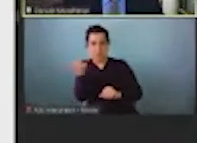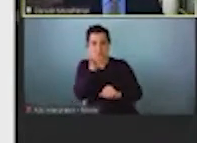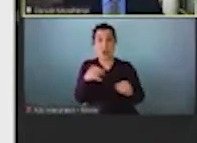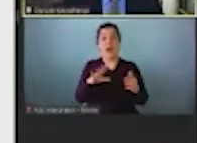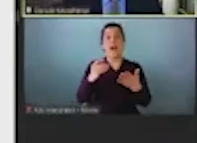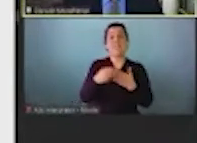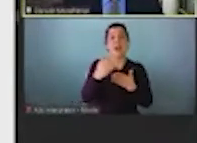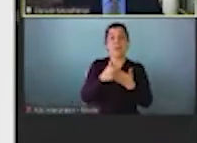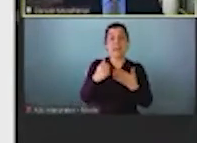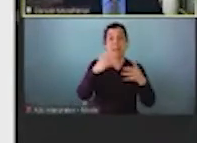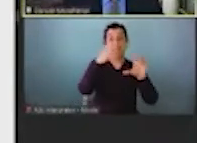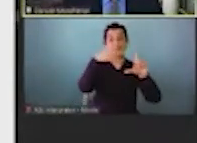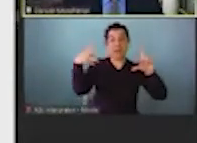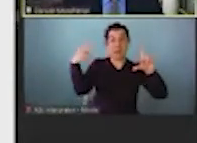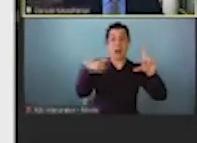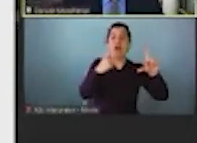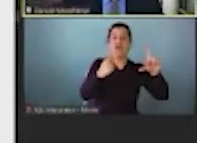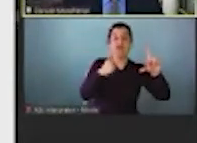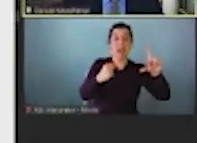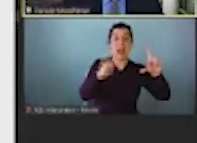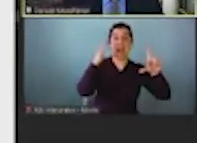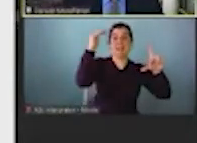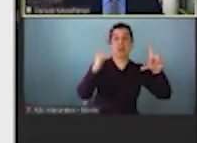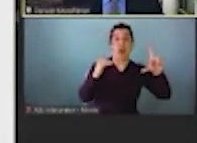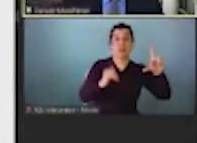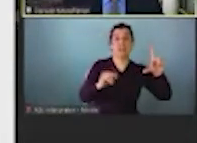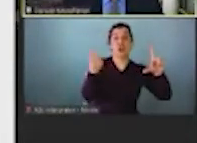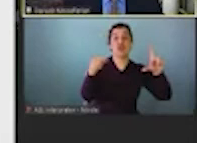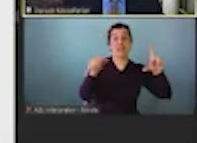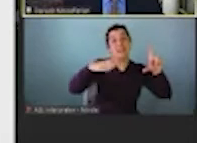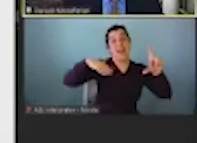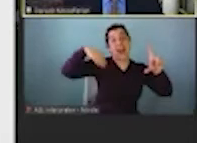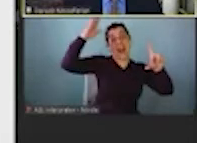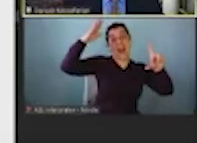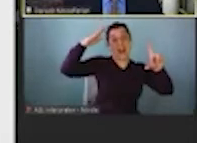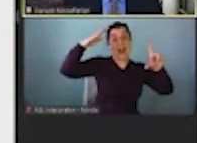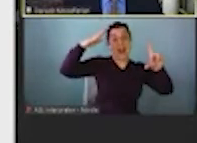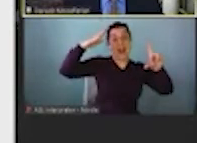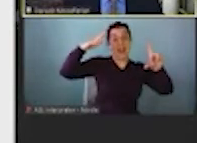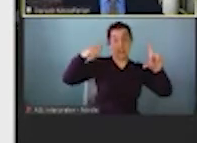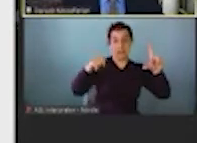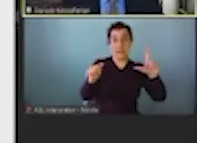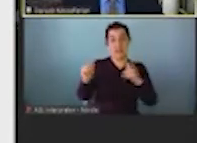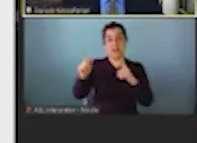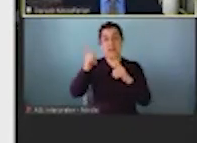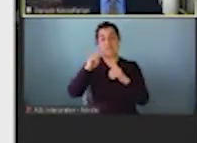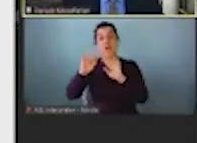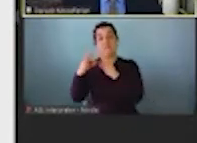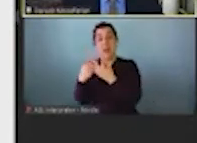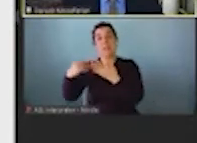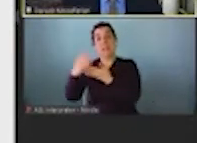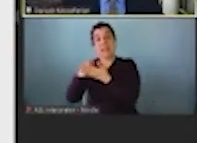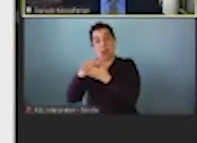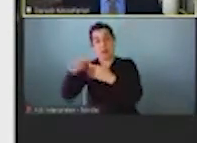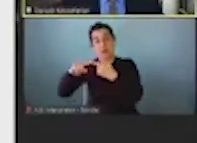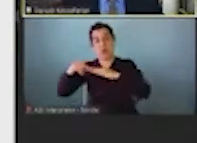income. And so red is the lowest family income and green is the highest family income here by the family income to poverty level. And what you can see that